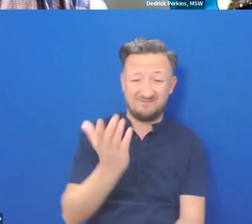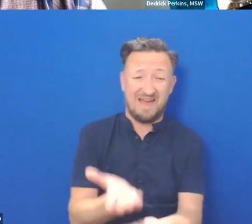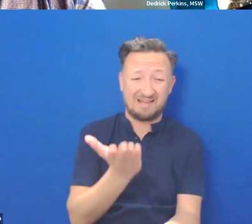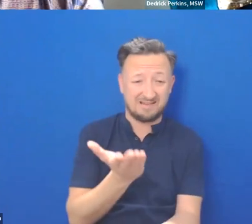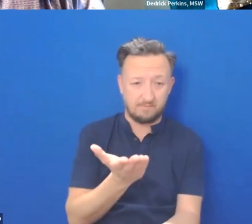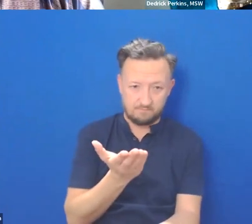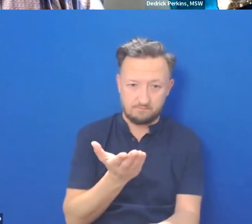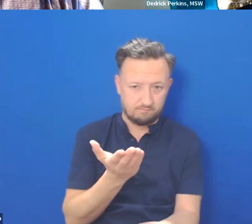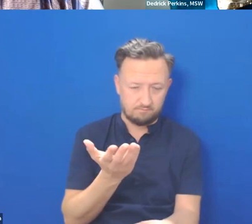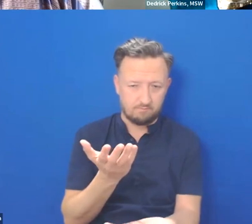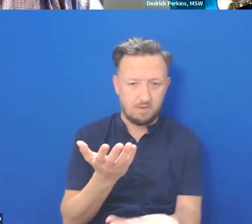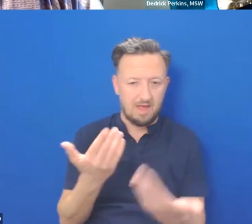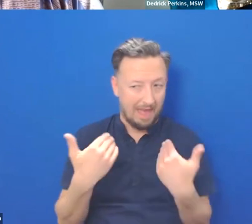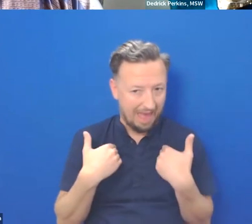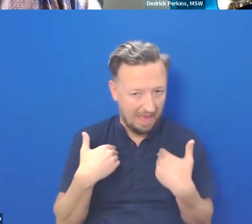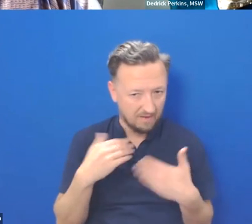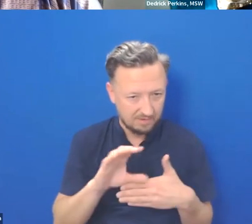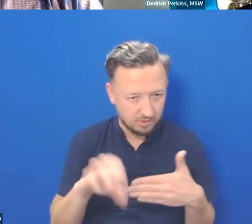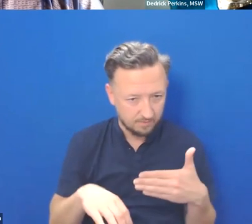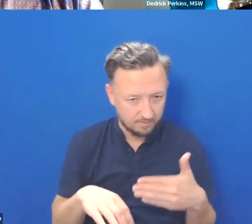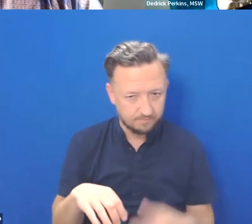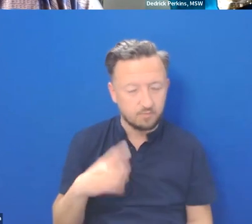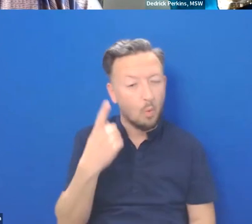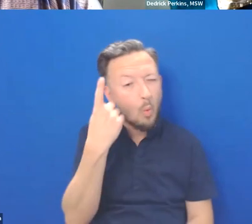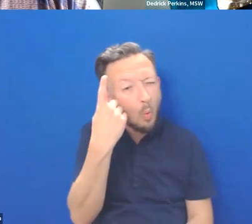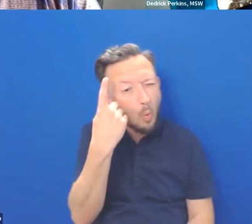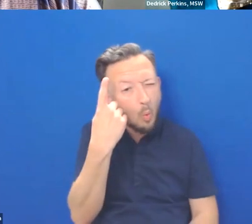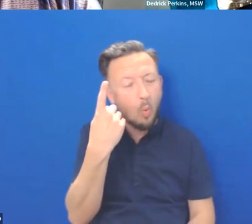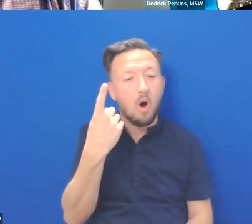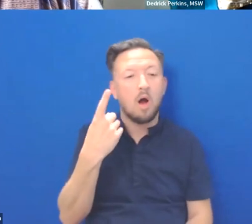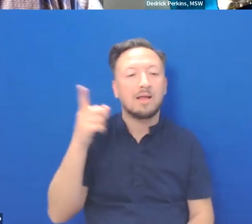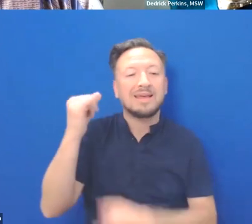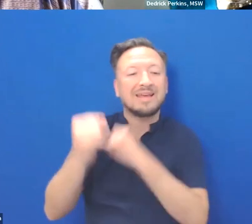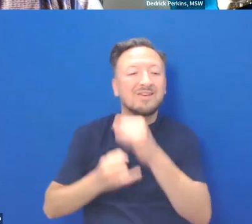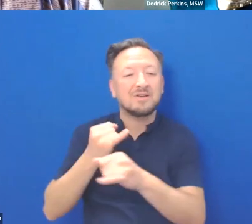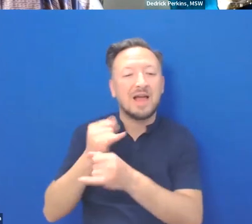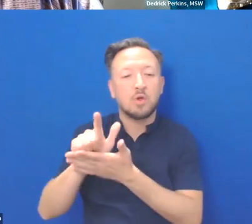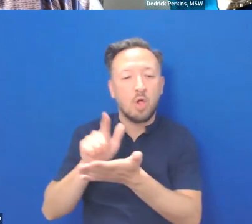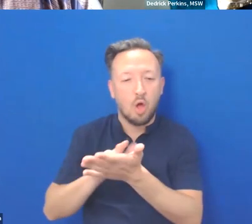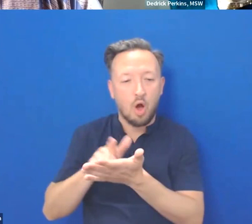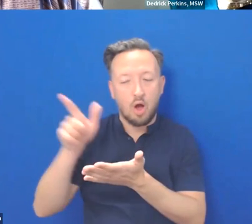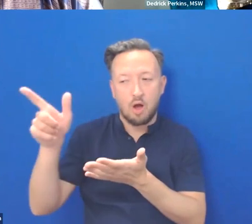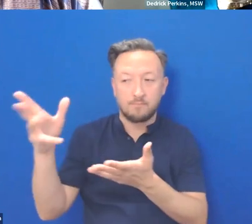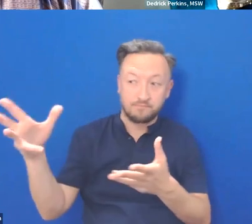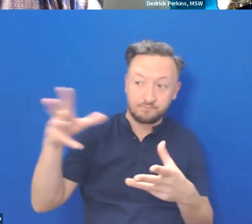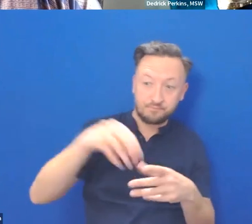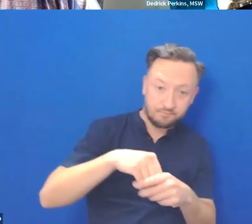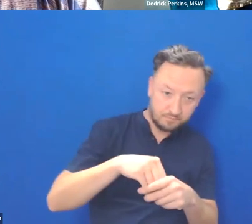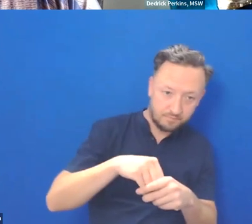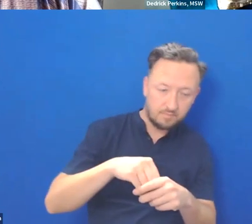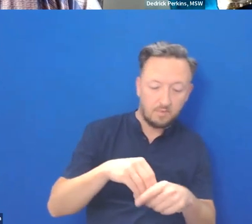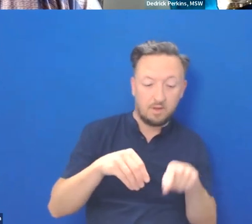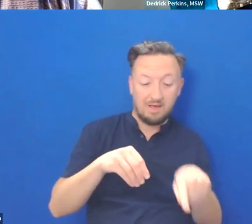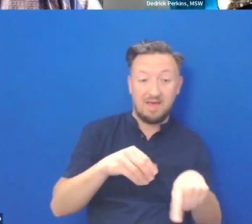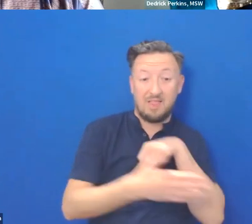consequences. Now, the one thing that international law brings into the fold with regard to a country and its continued